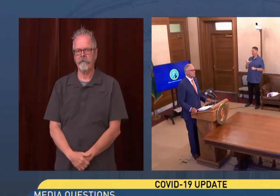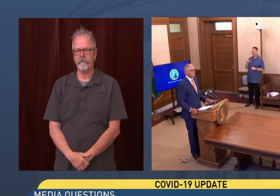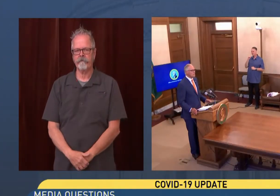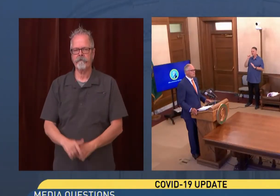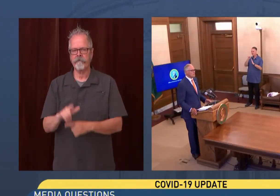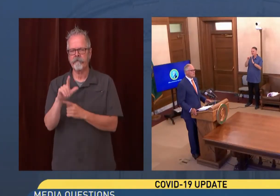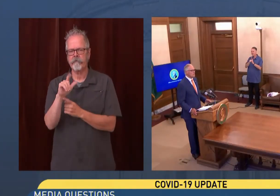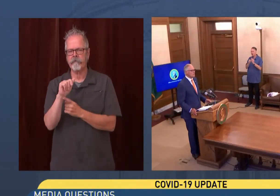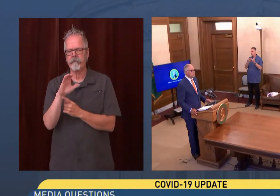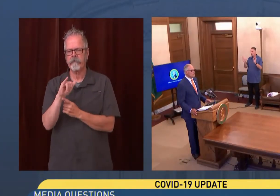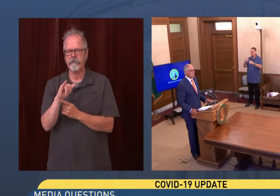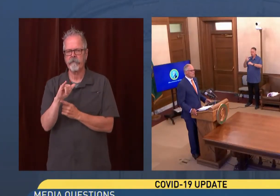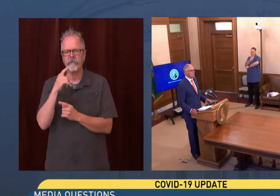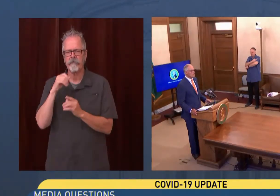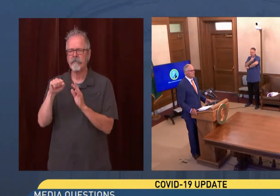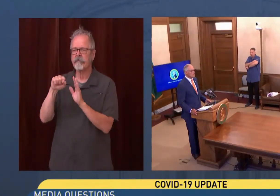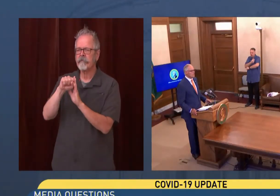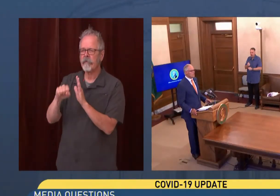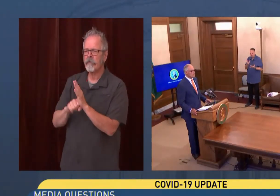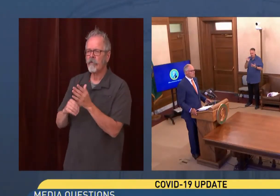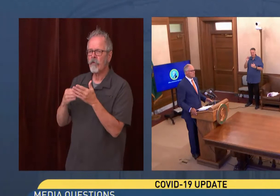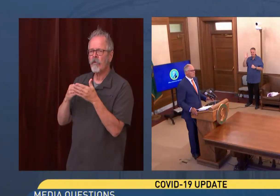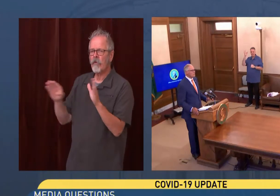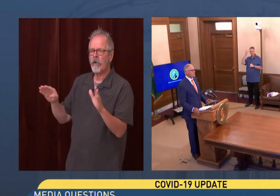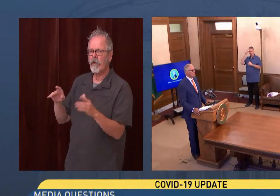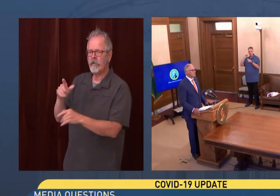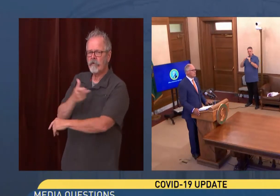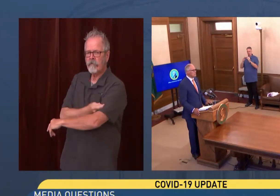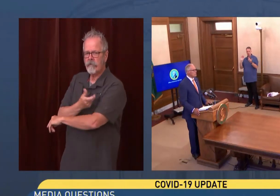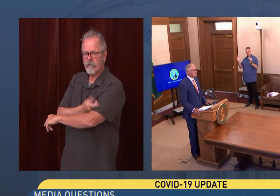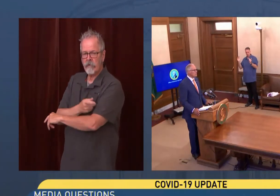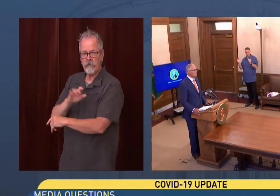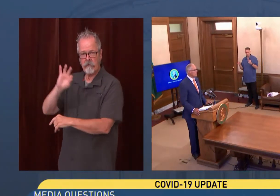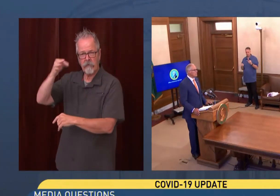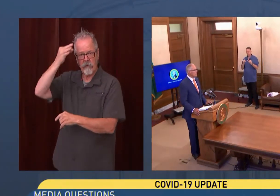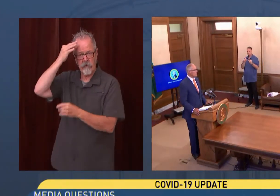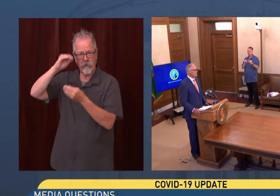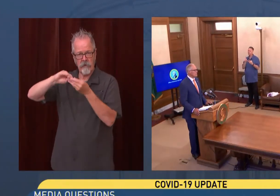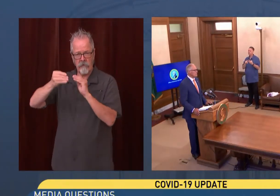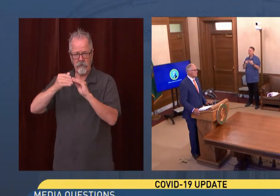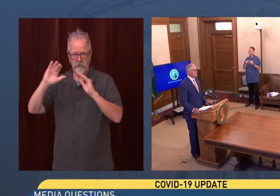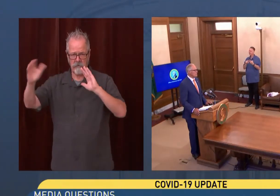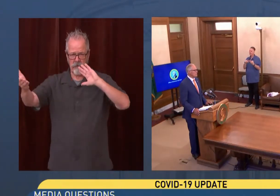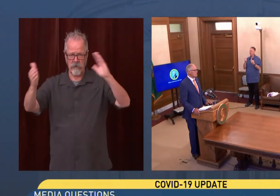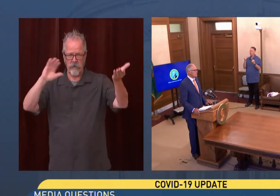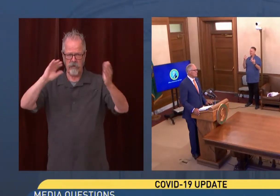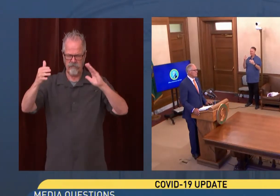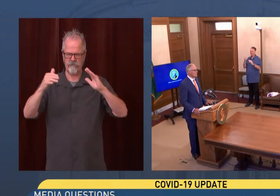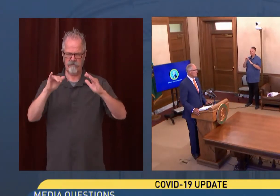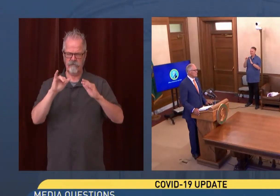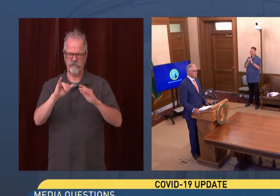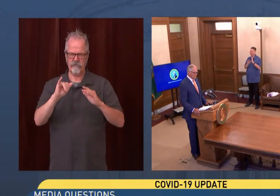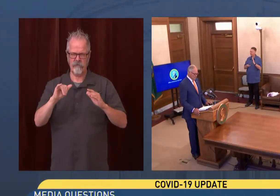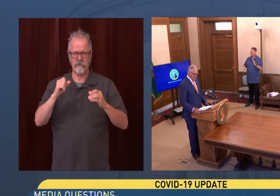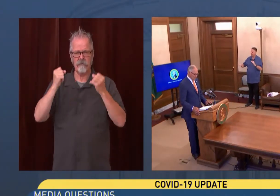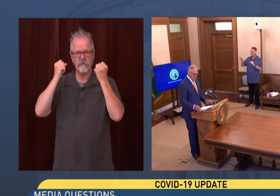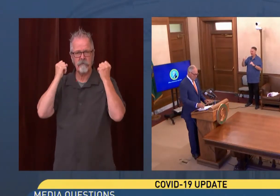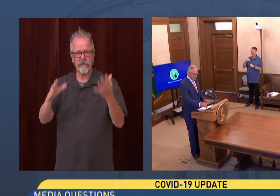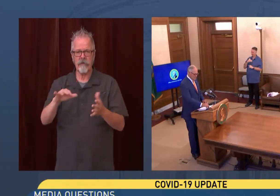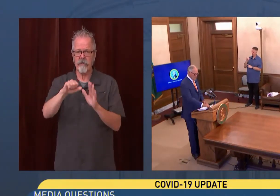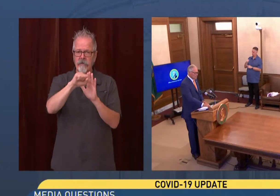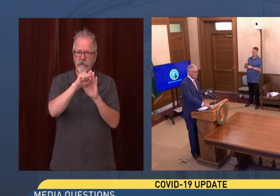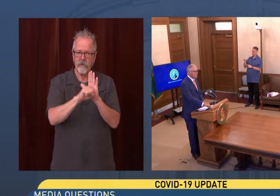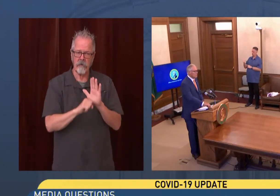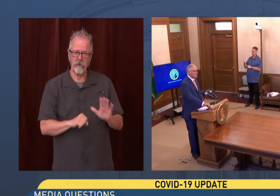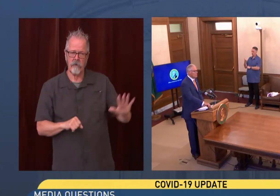rate that includes the federal numbers? And then also, as it relates to vaccine supply, hundreds of providers in the state have J&J doses